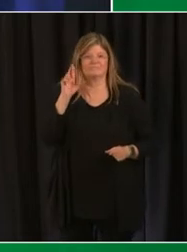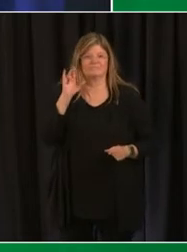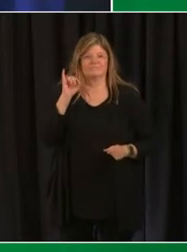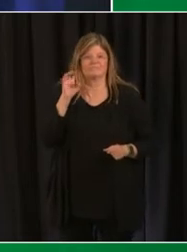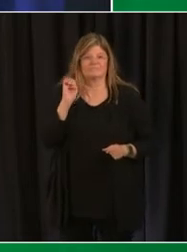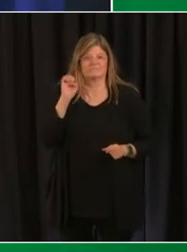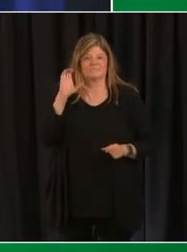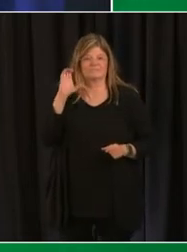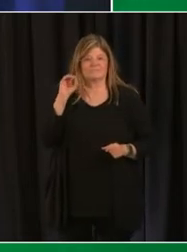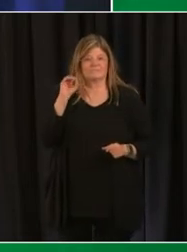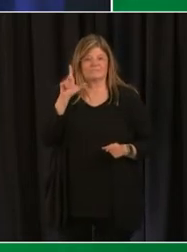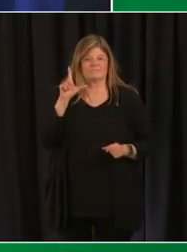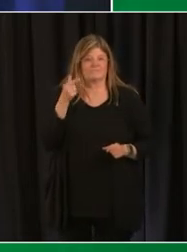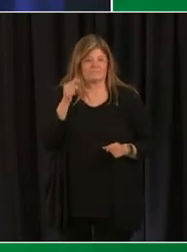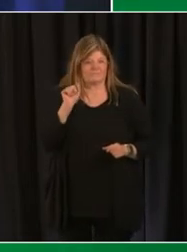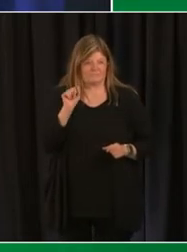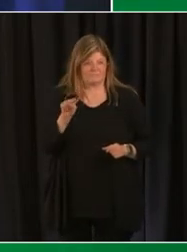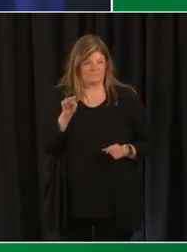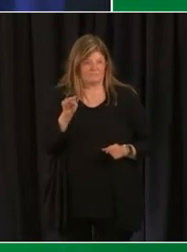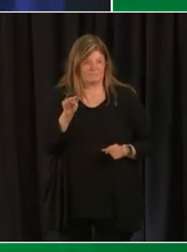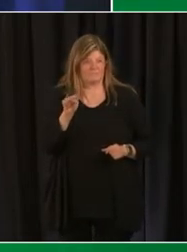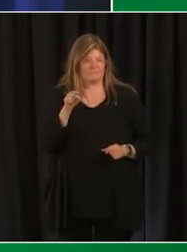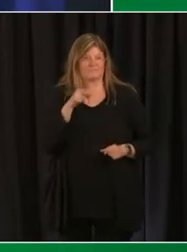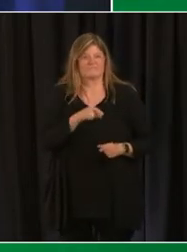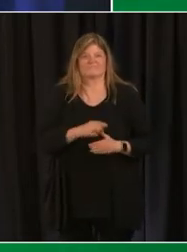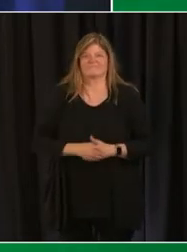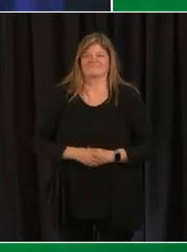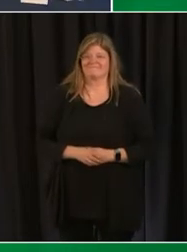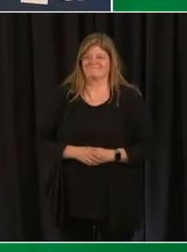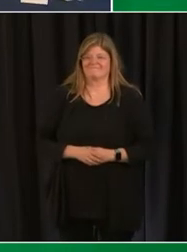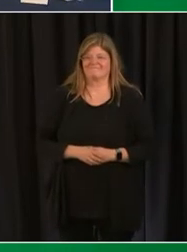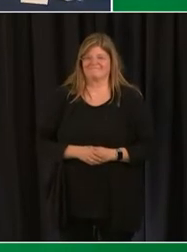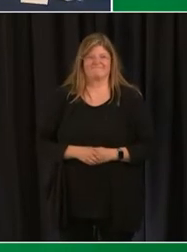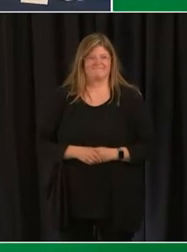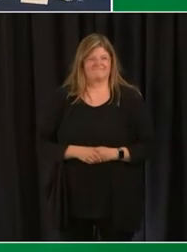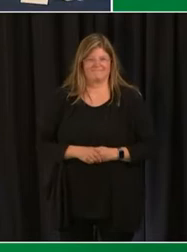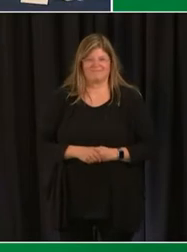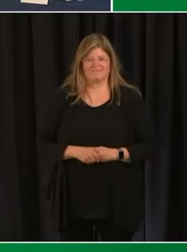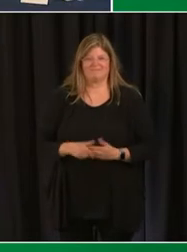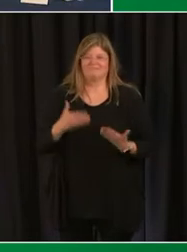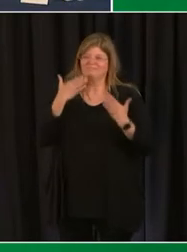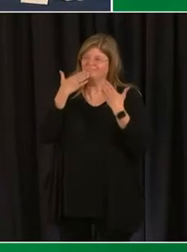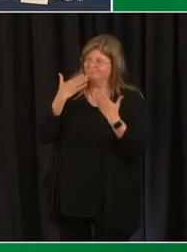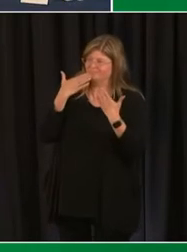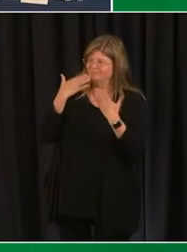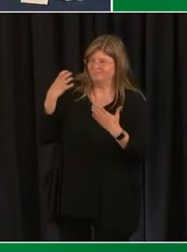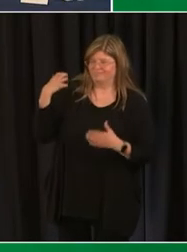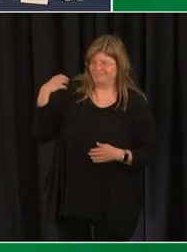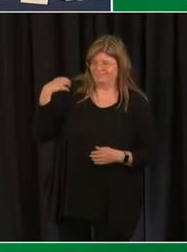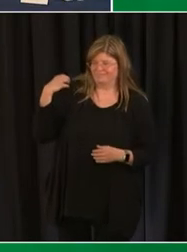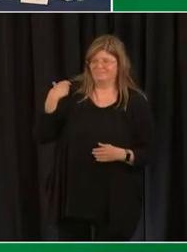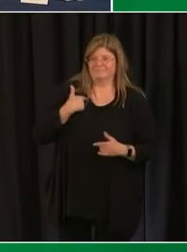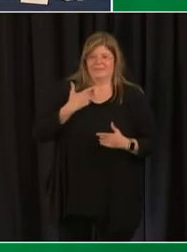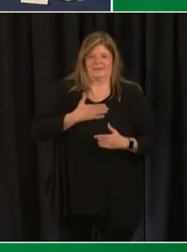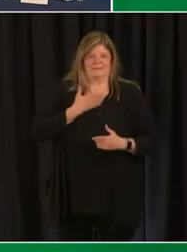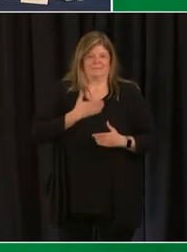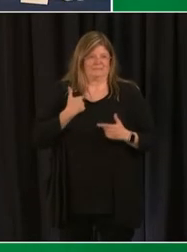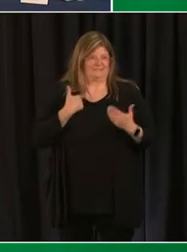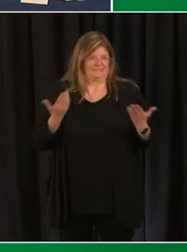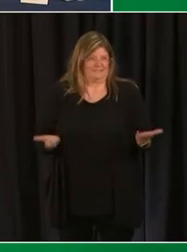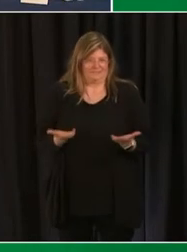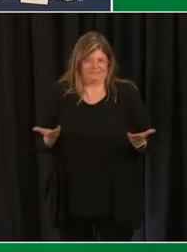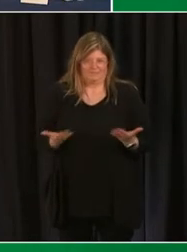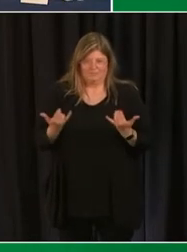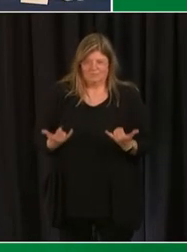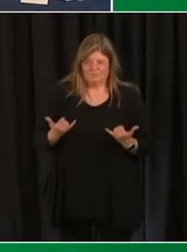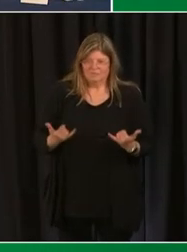instruction for the weeks and months ahead. Corey thank you. Thank you Chancellor. We're really happy to be here tonight to